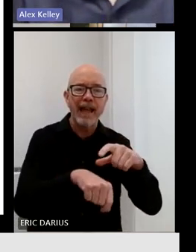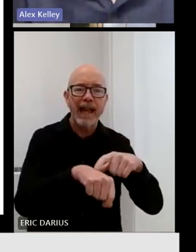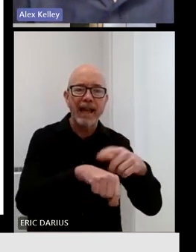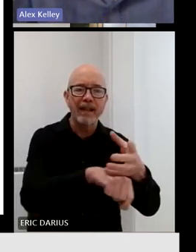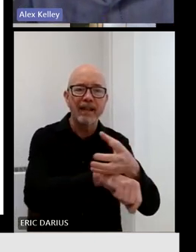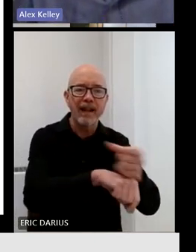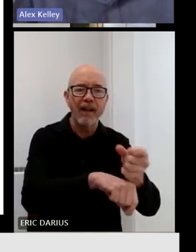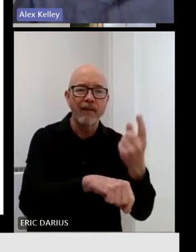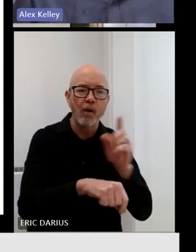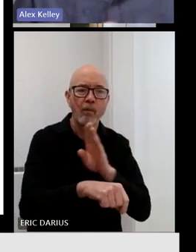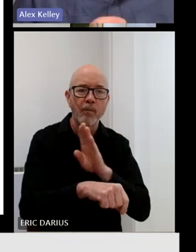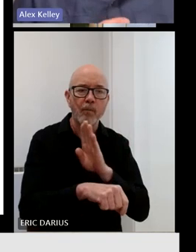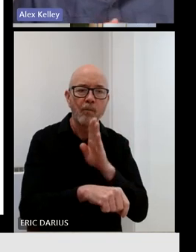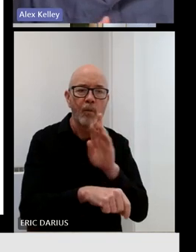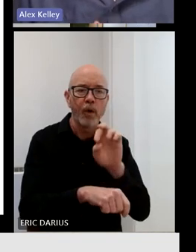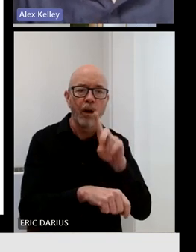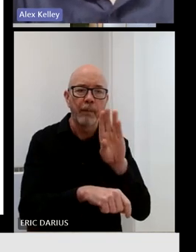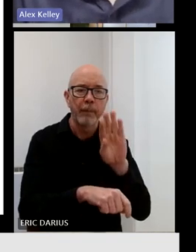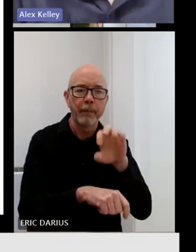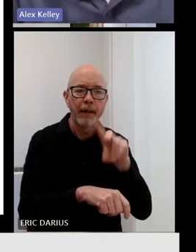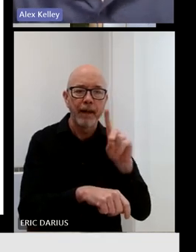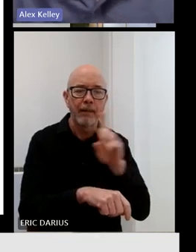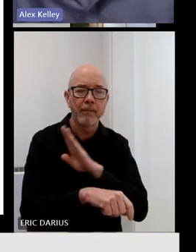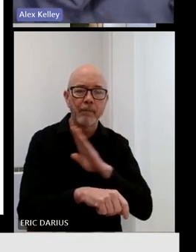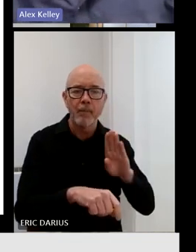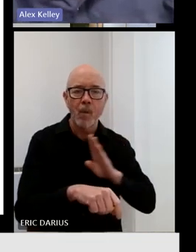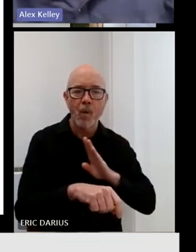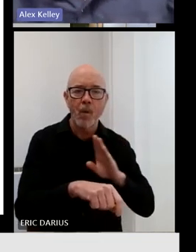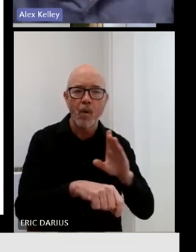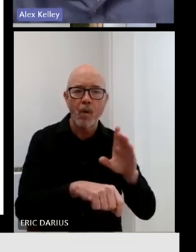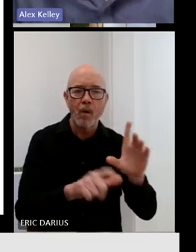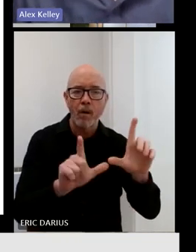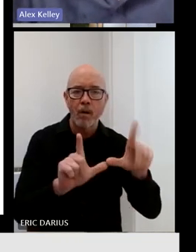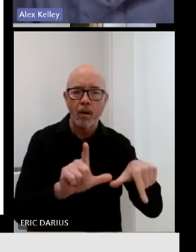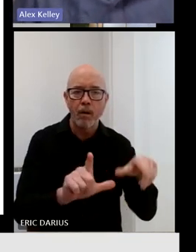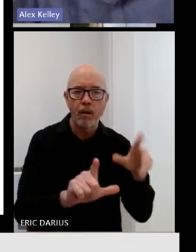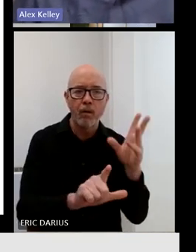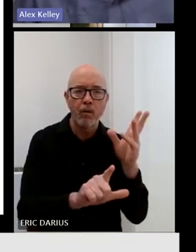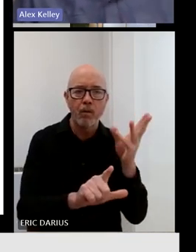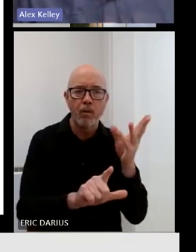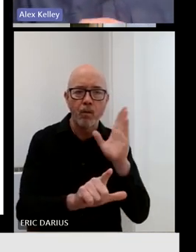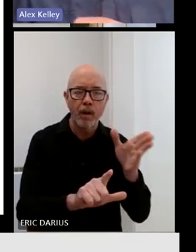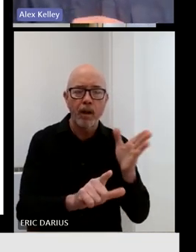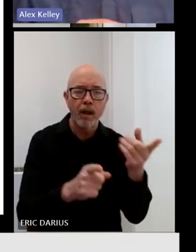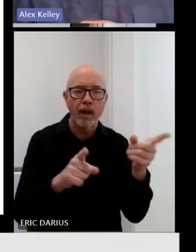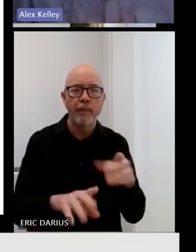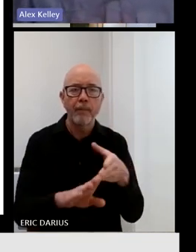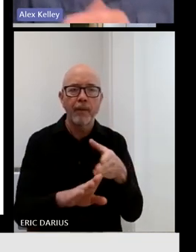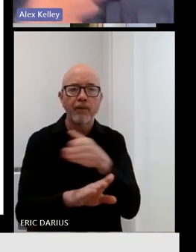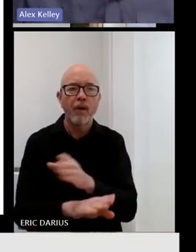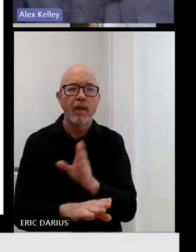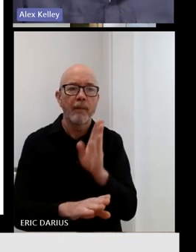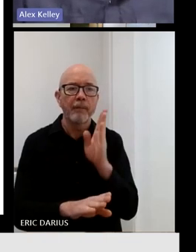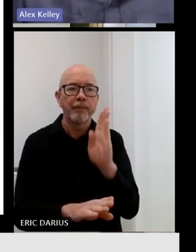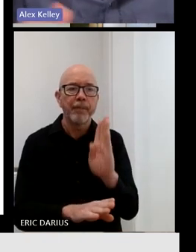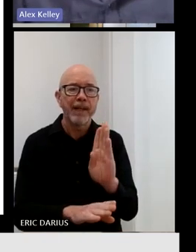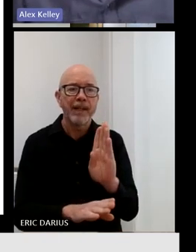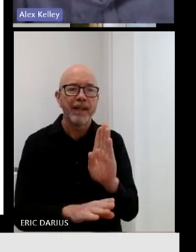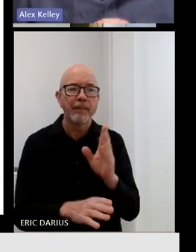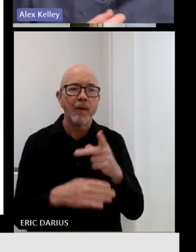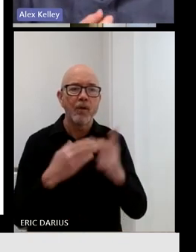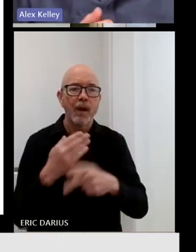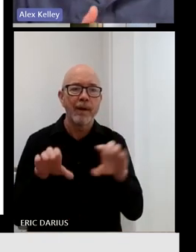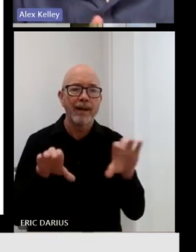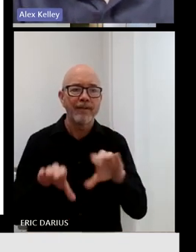is likely to occur before all of the BEAD program activities will be completed. And